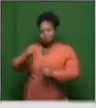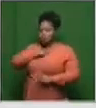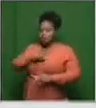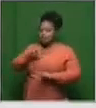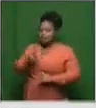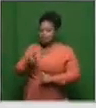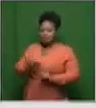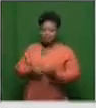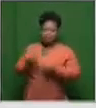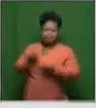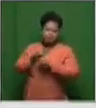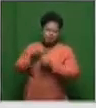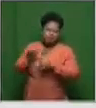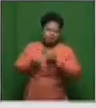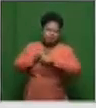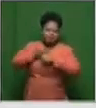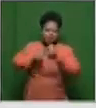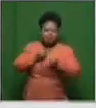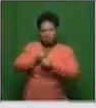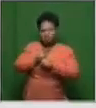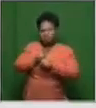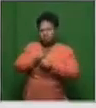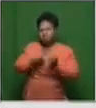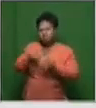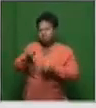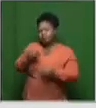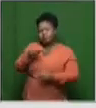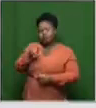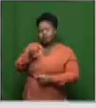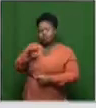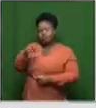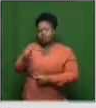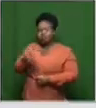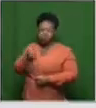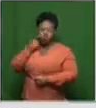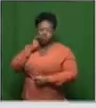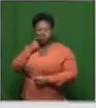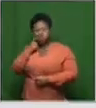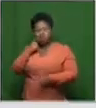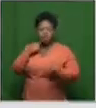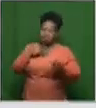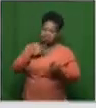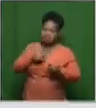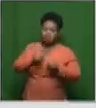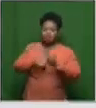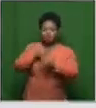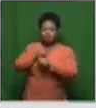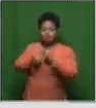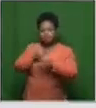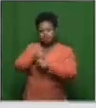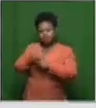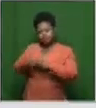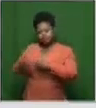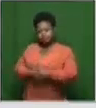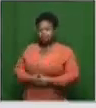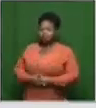to develop a vaccine. And then other pathogens, it is easy, you know, to develop a vaccine. And the other breakthrough that we have